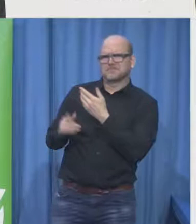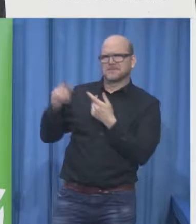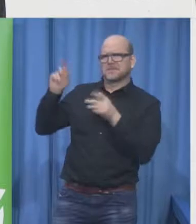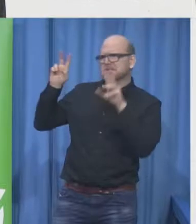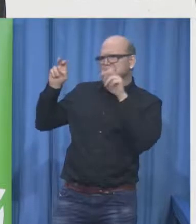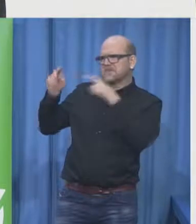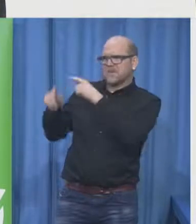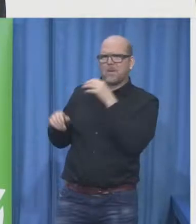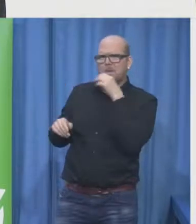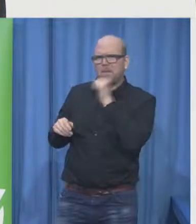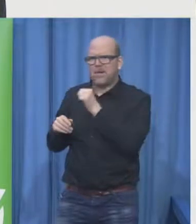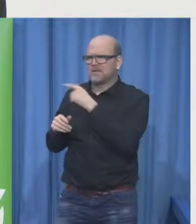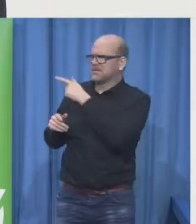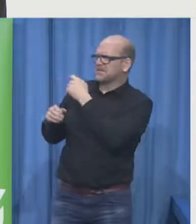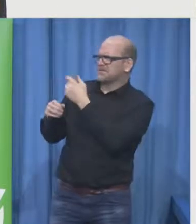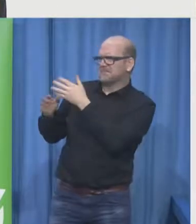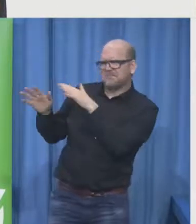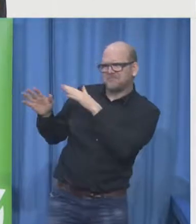oops